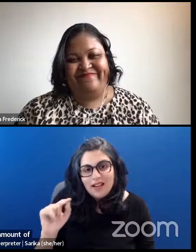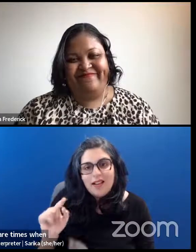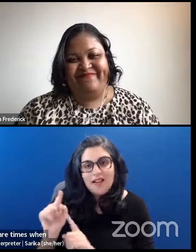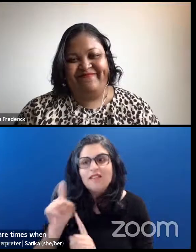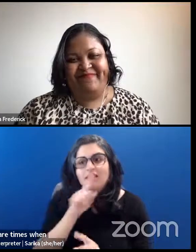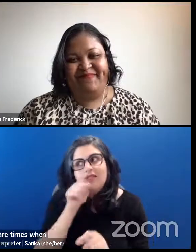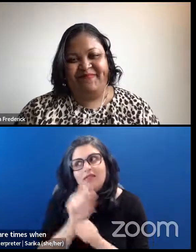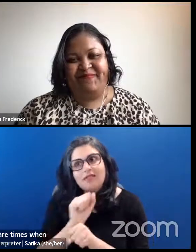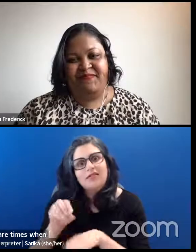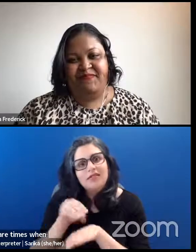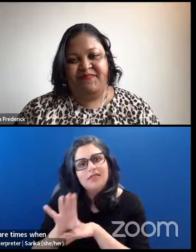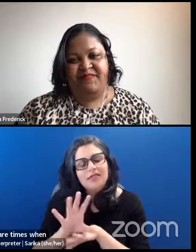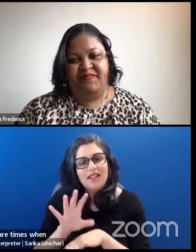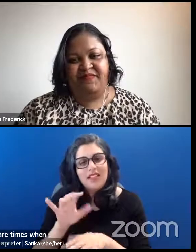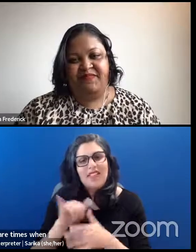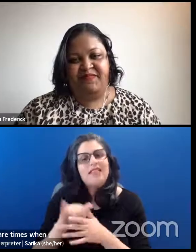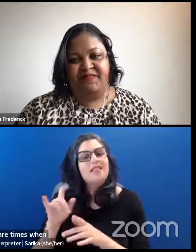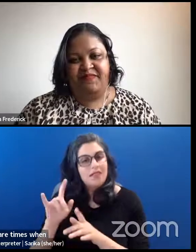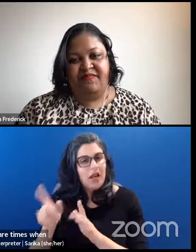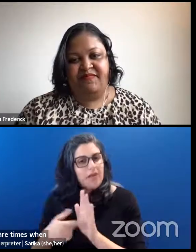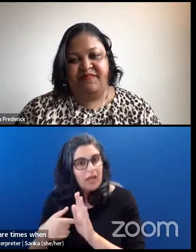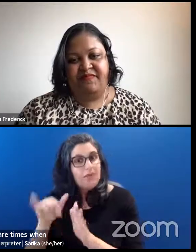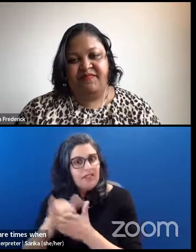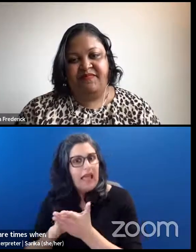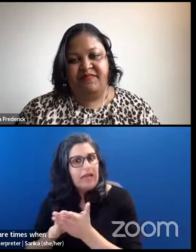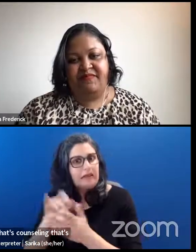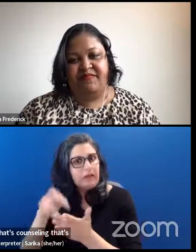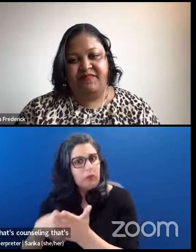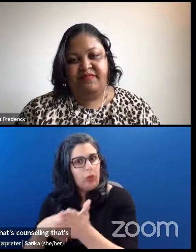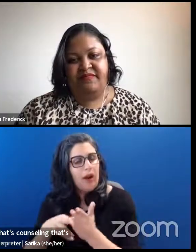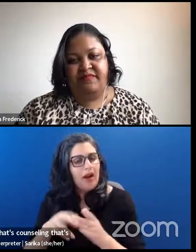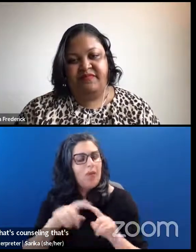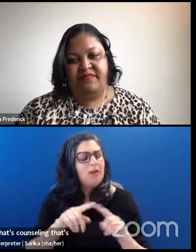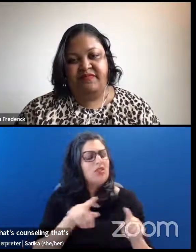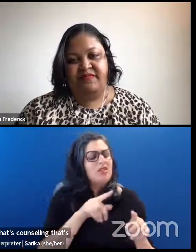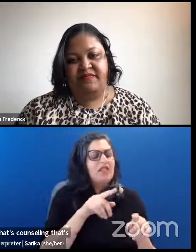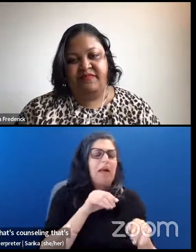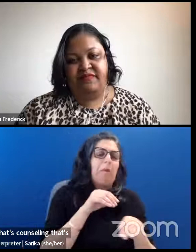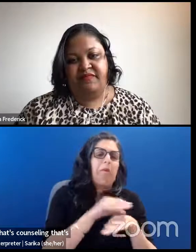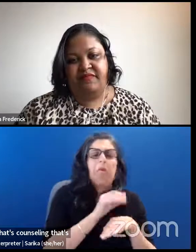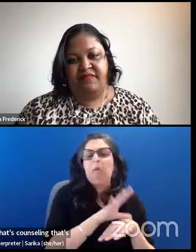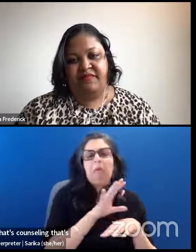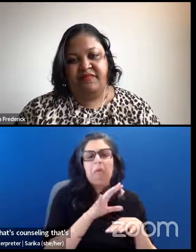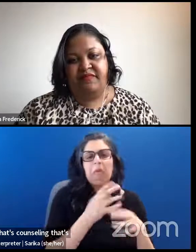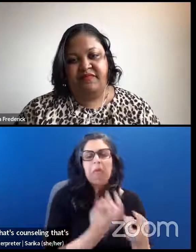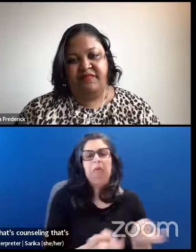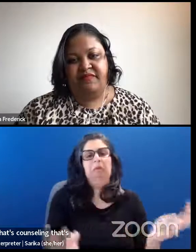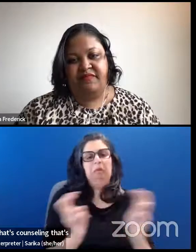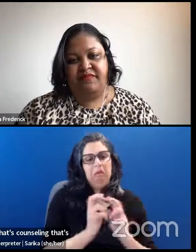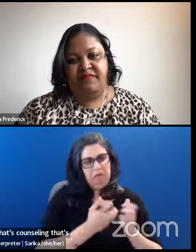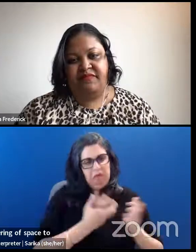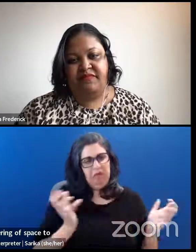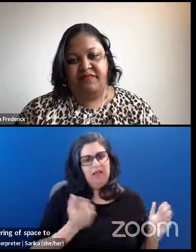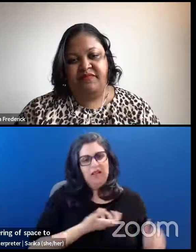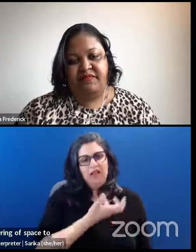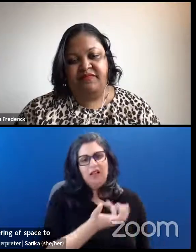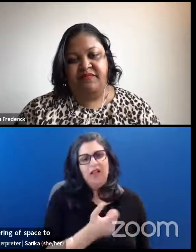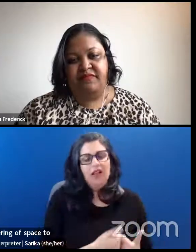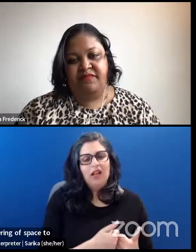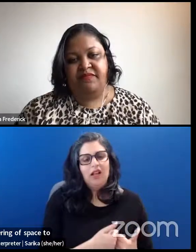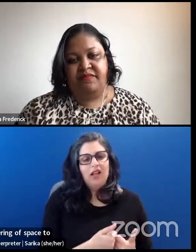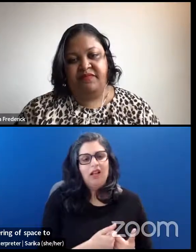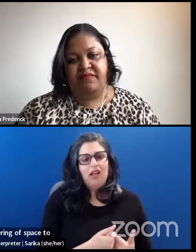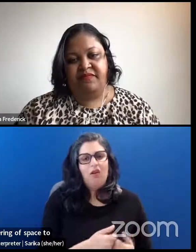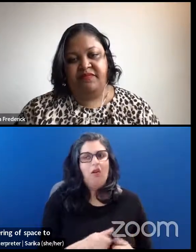of people where we just have a space to share a story. And in that, you know, your story of, you know, the terrible day you've just had, and